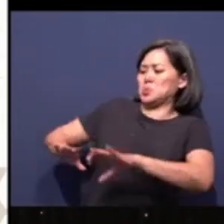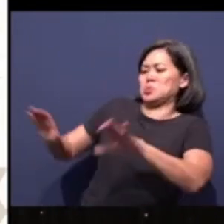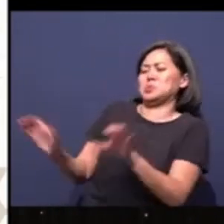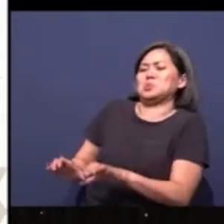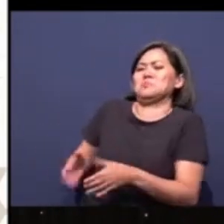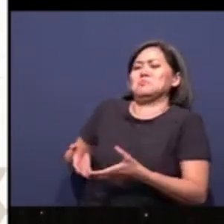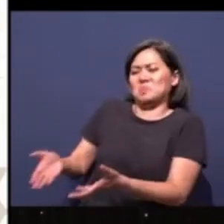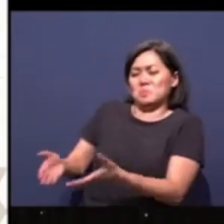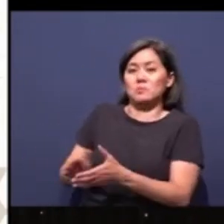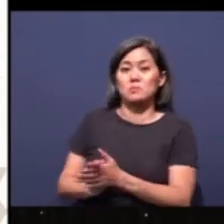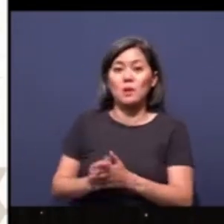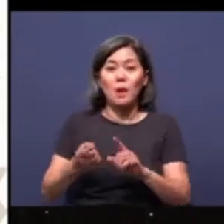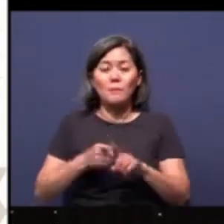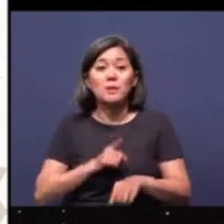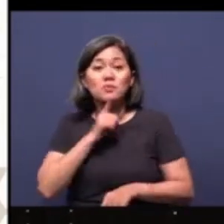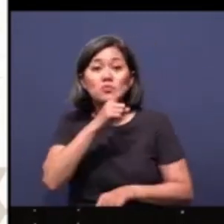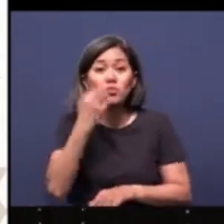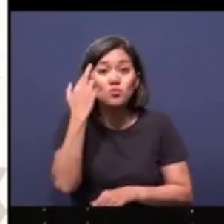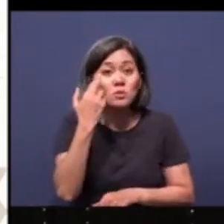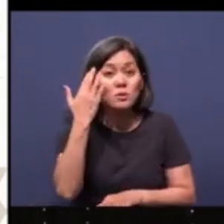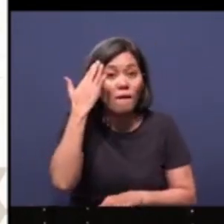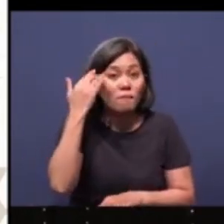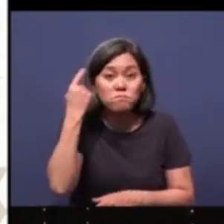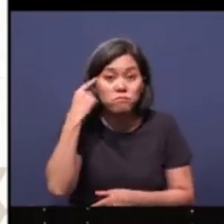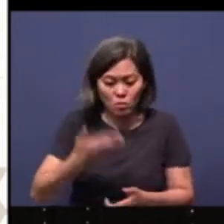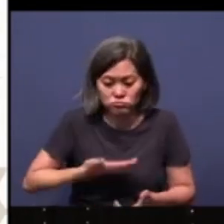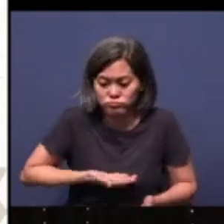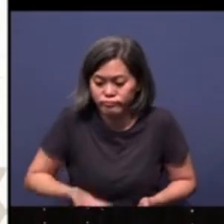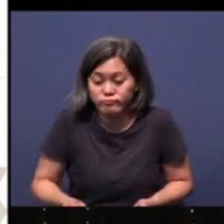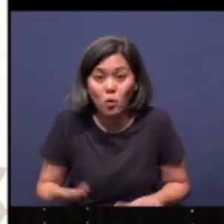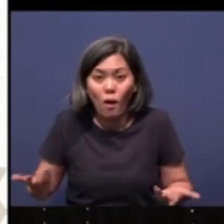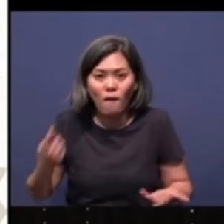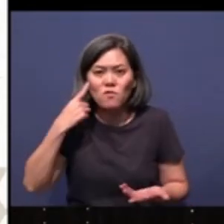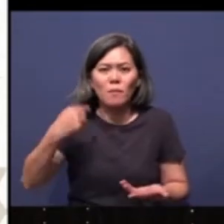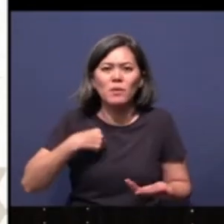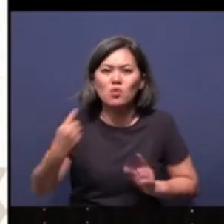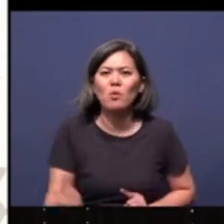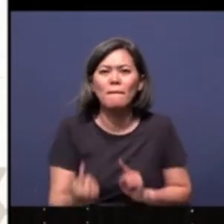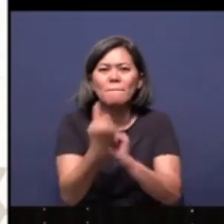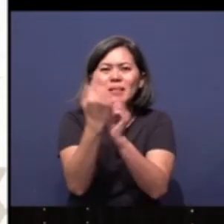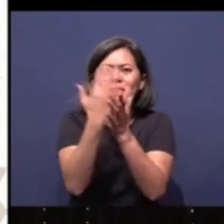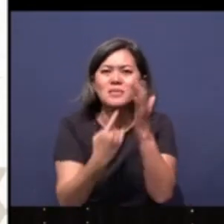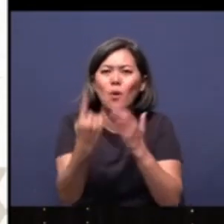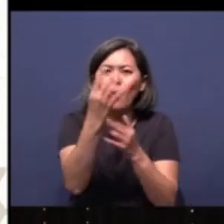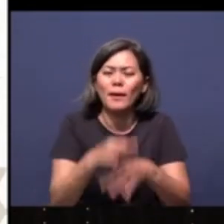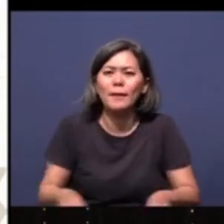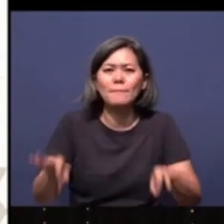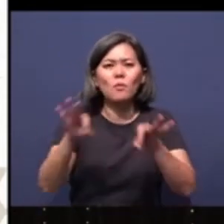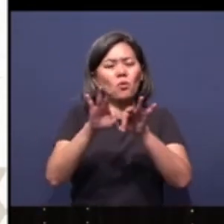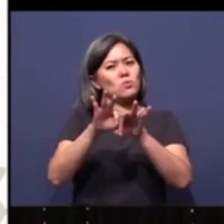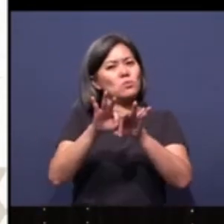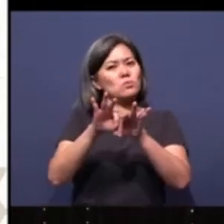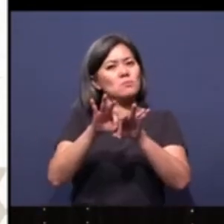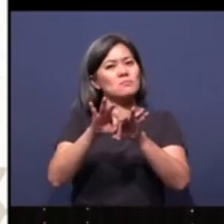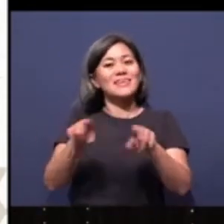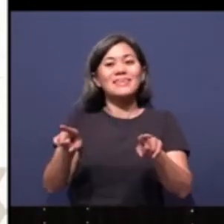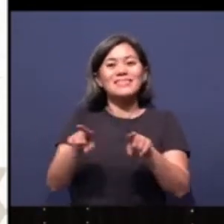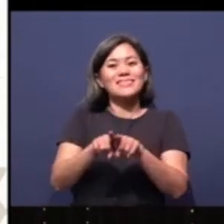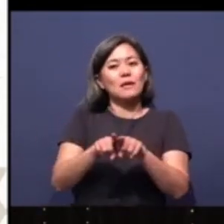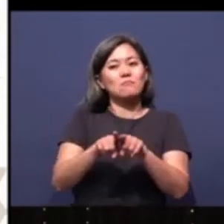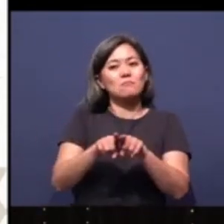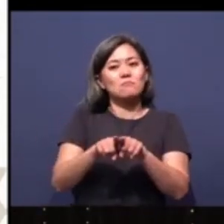administration. But then the real reason for the invitation was for me to meet somebody important. And for the same way,